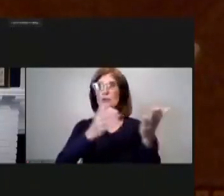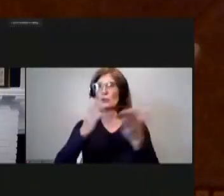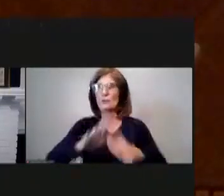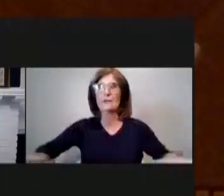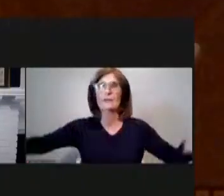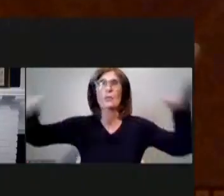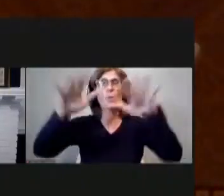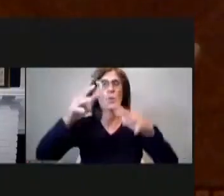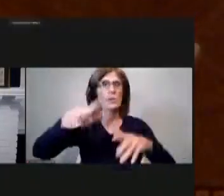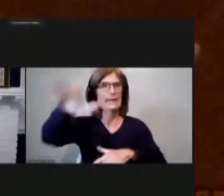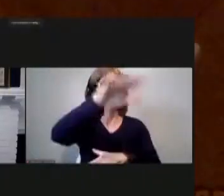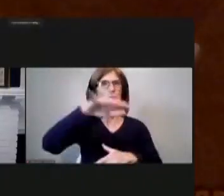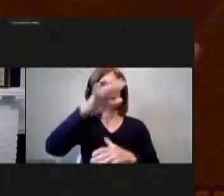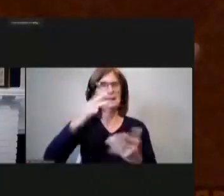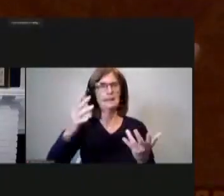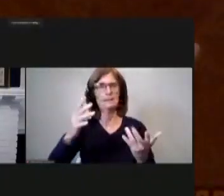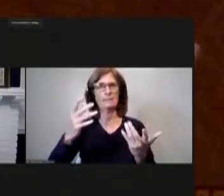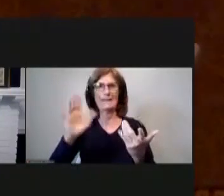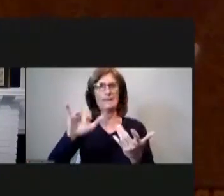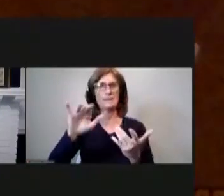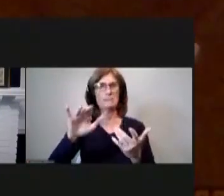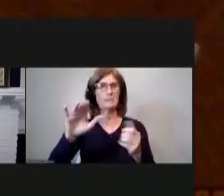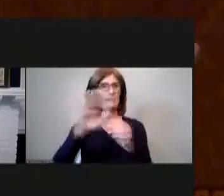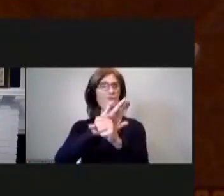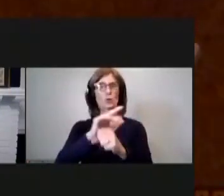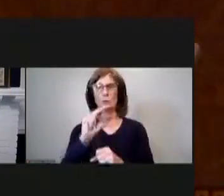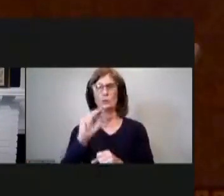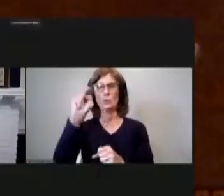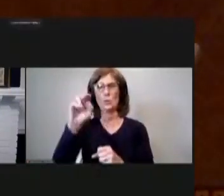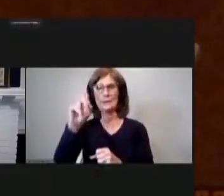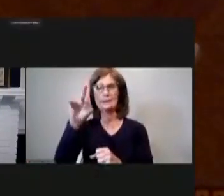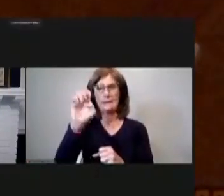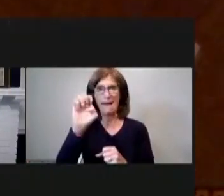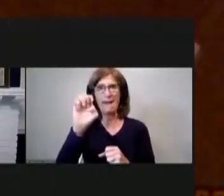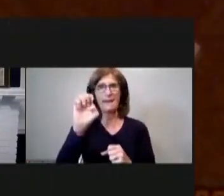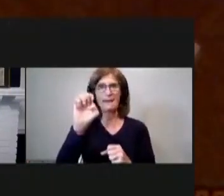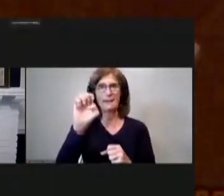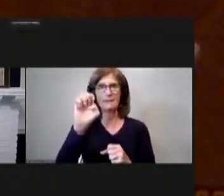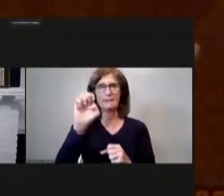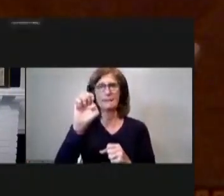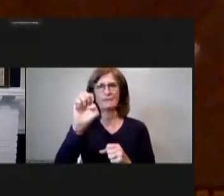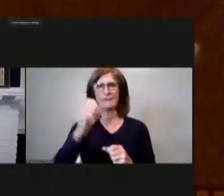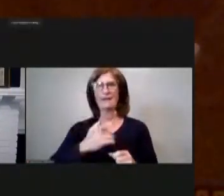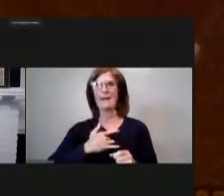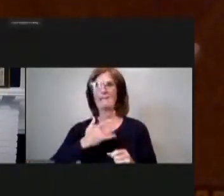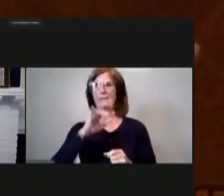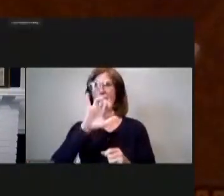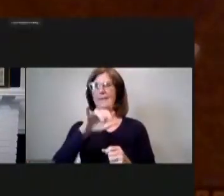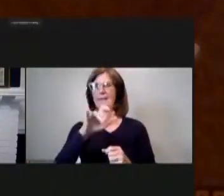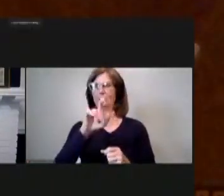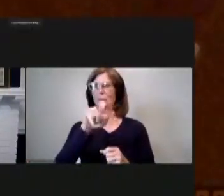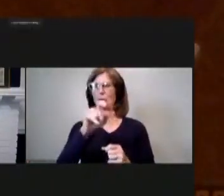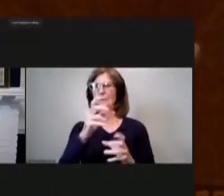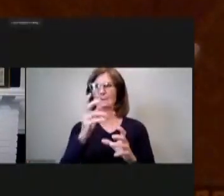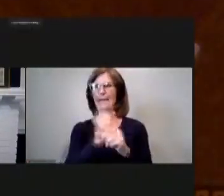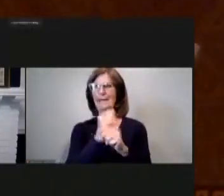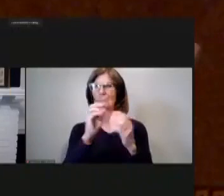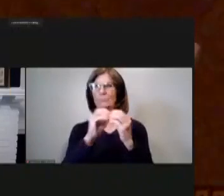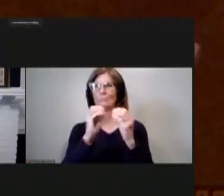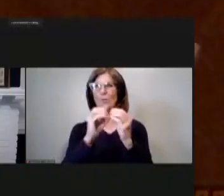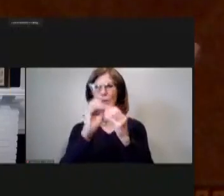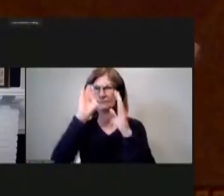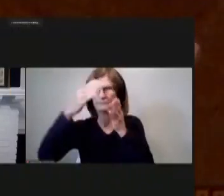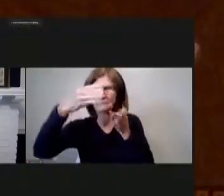um the greater north side you know i think that accounts for a lot more points and just the just a mere fact that they're